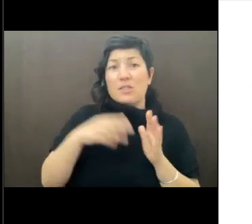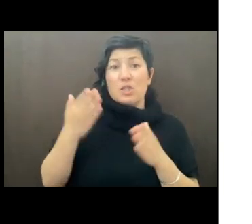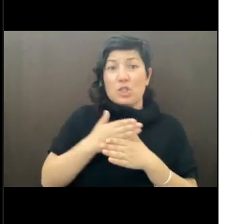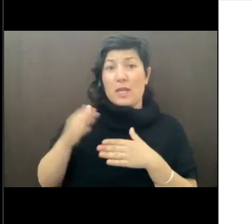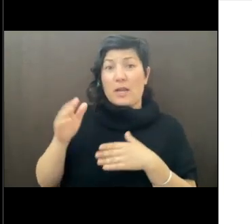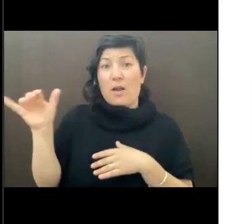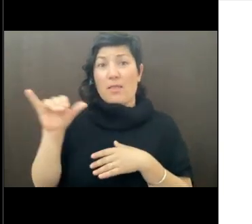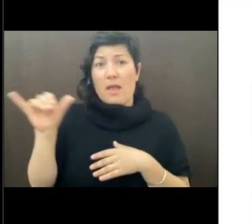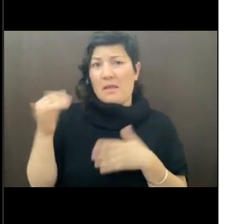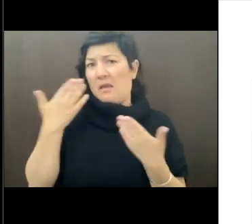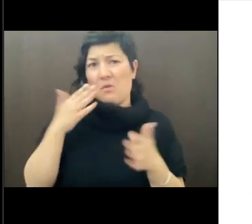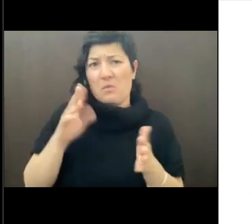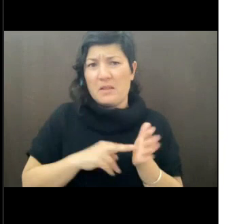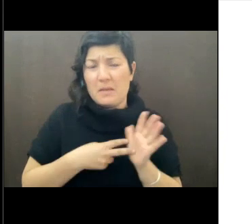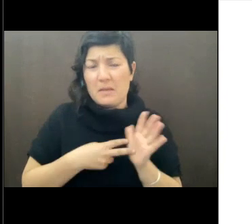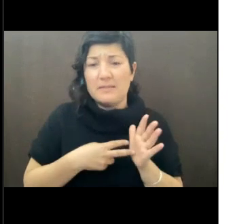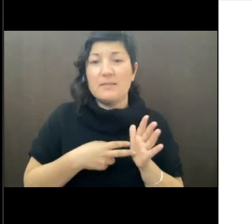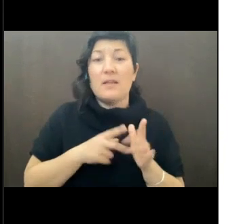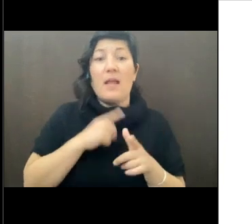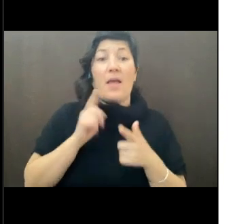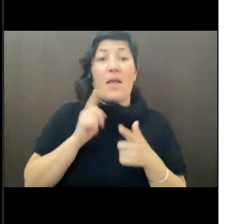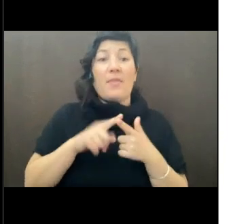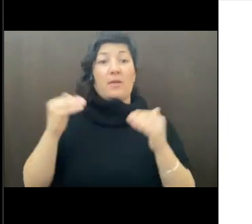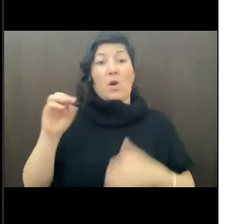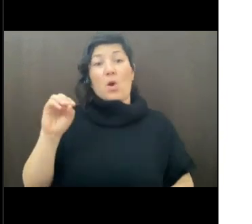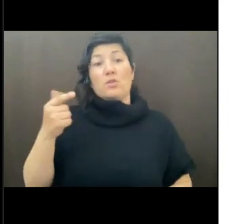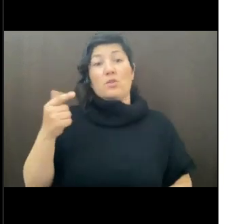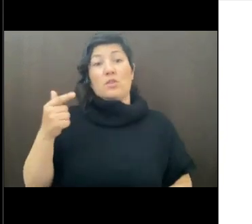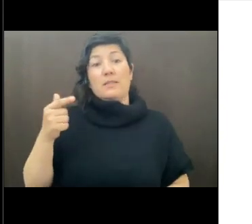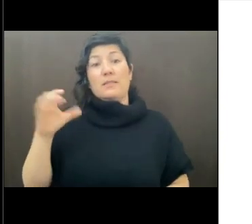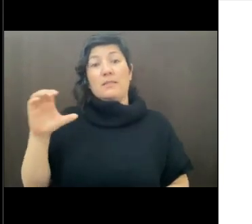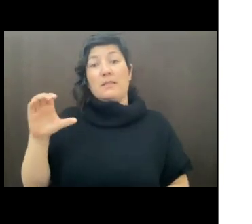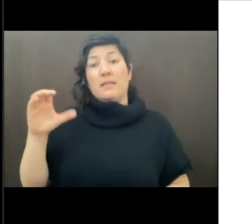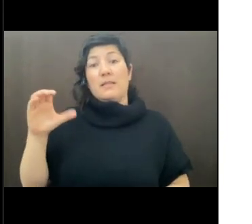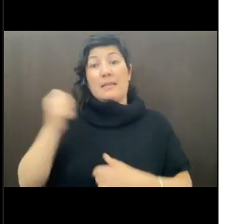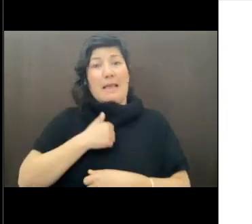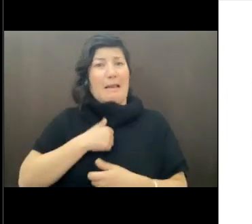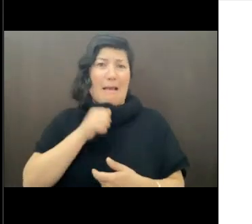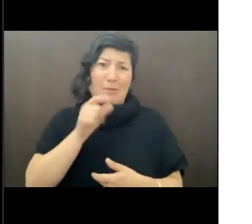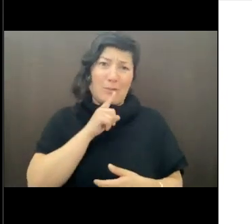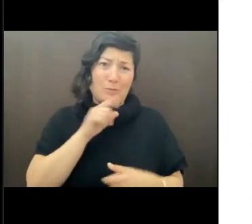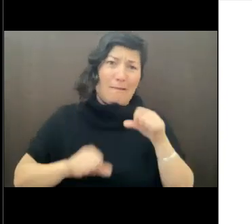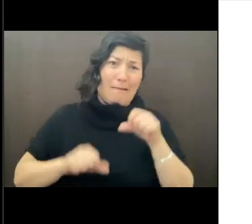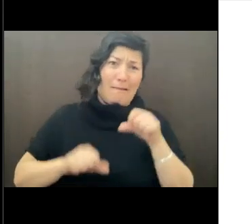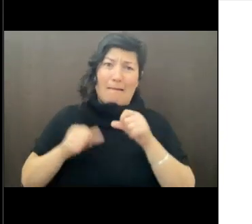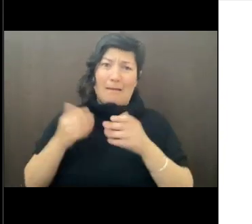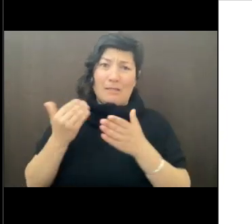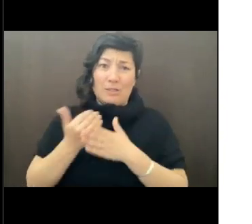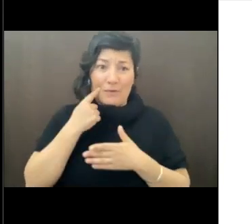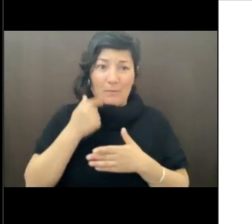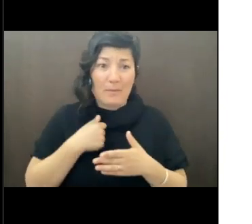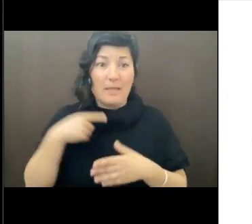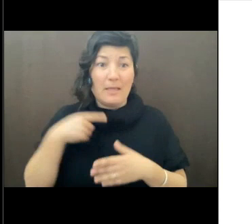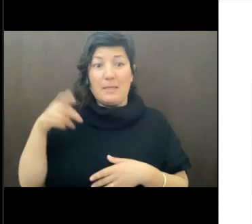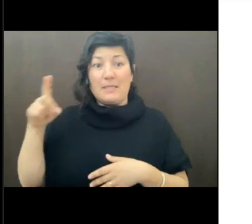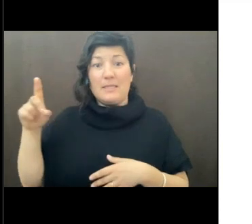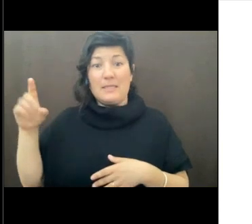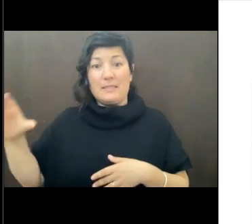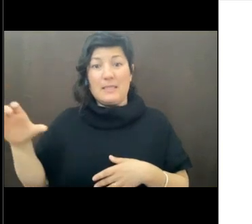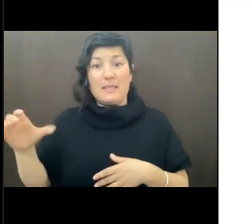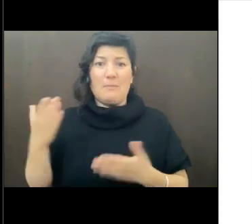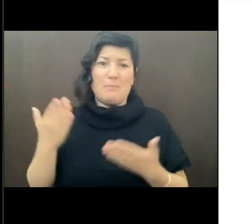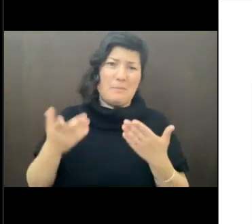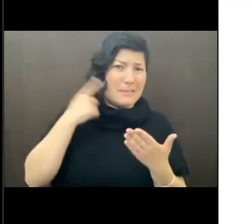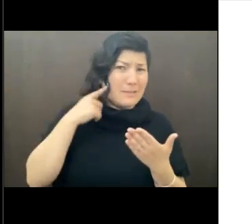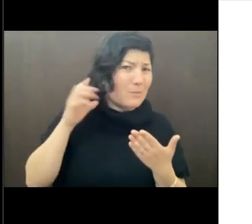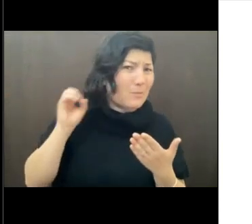Then there's something called OGC Canada. I'm not sure what that is. It's new to me. PDVC probably sounds okay,